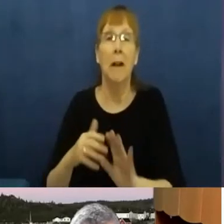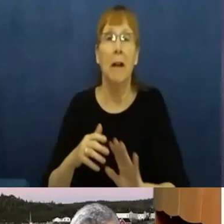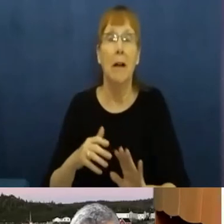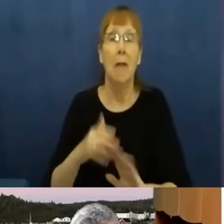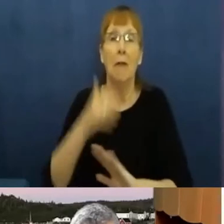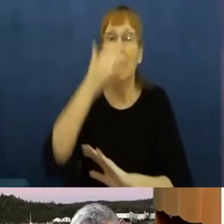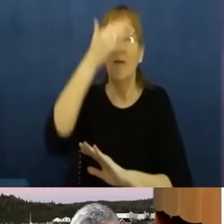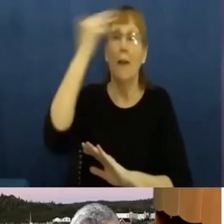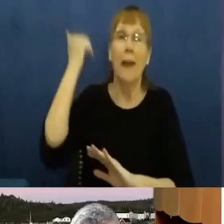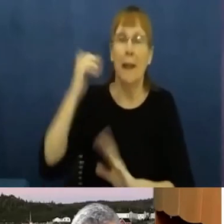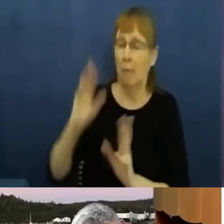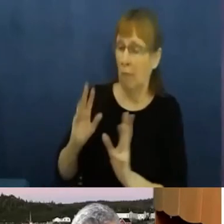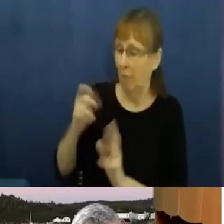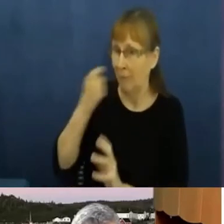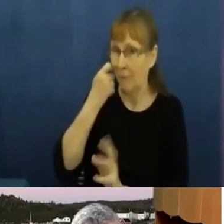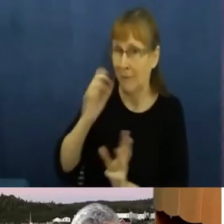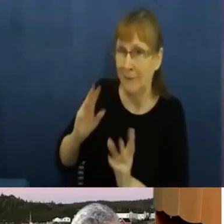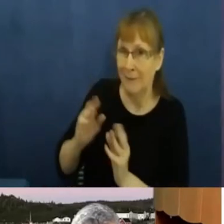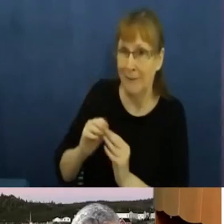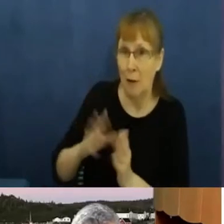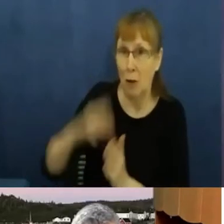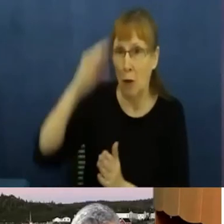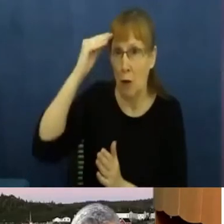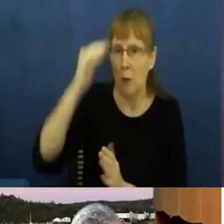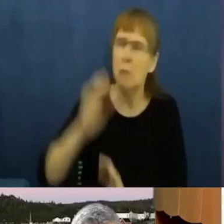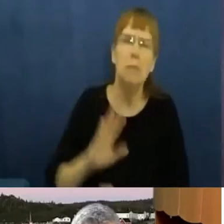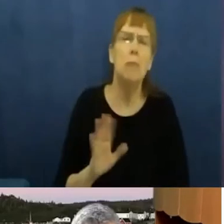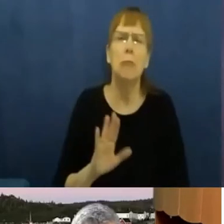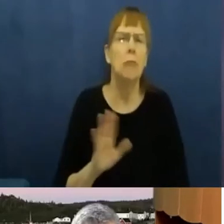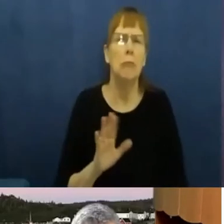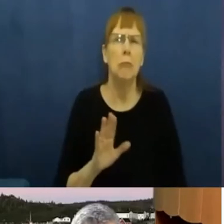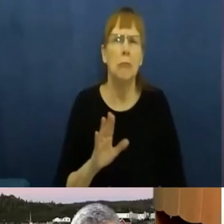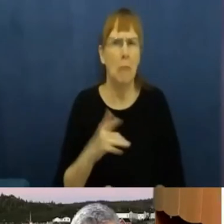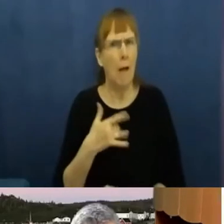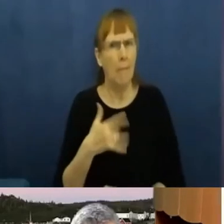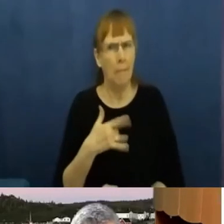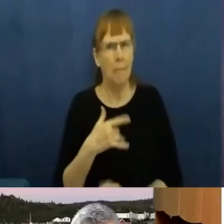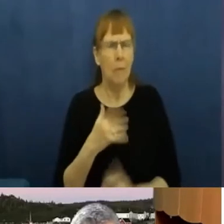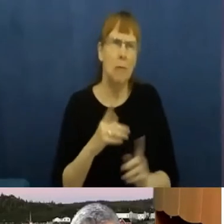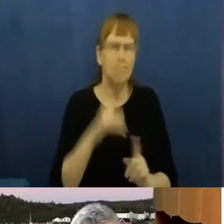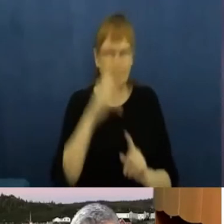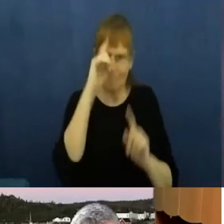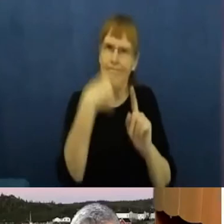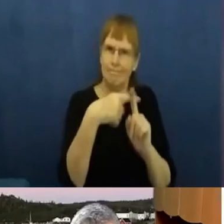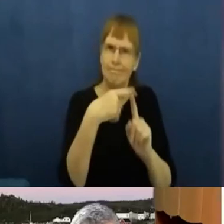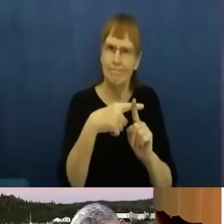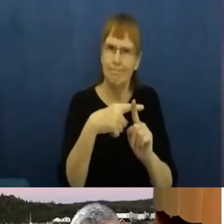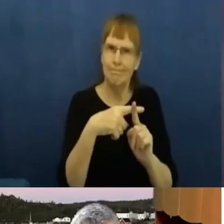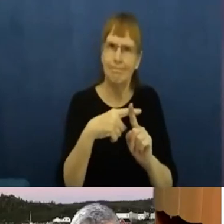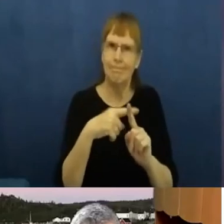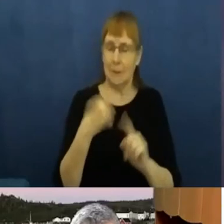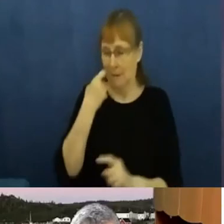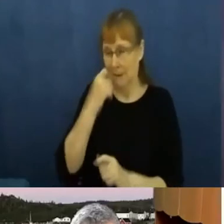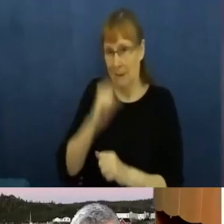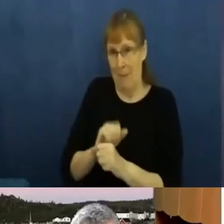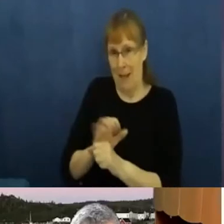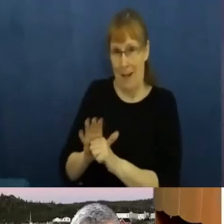what we've learned as we've gone through this. I rather hope that we'll be energized to actually